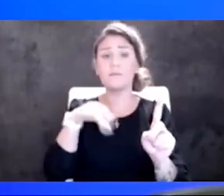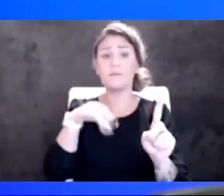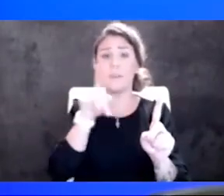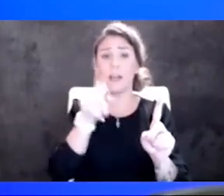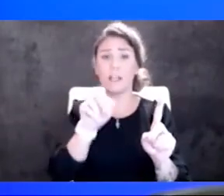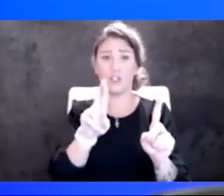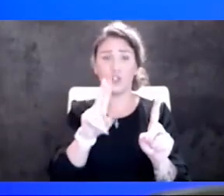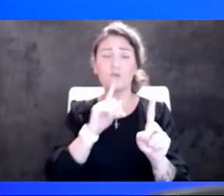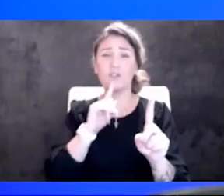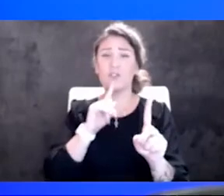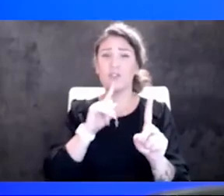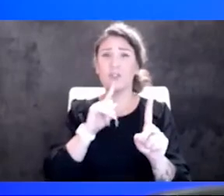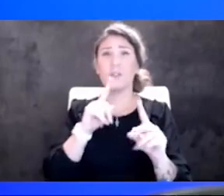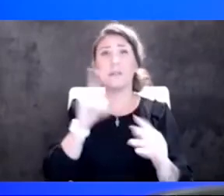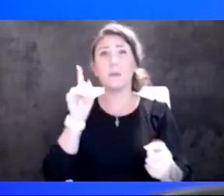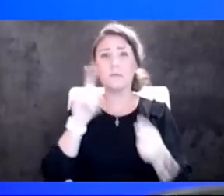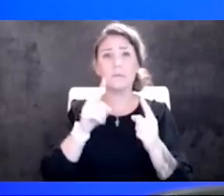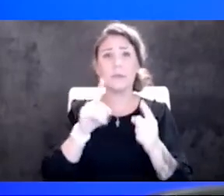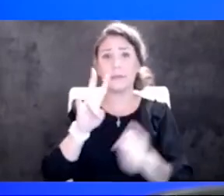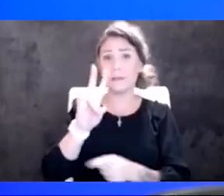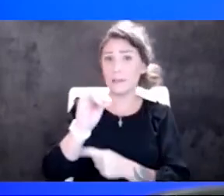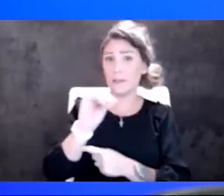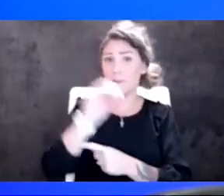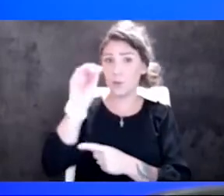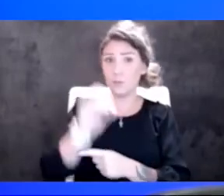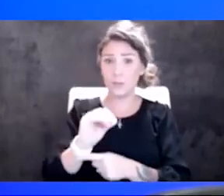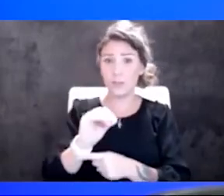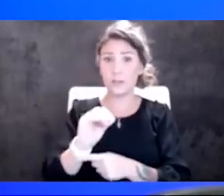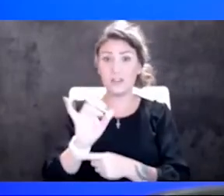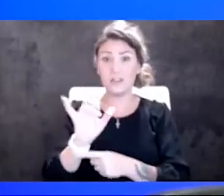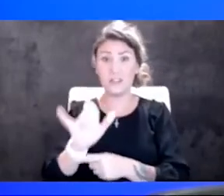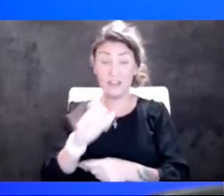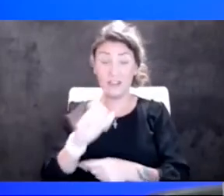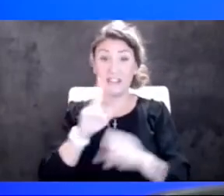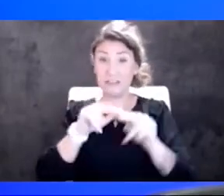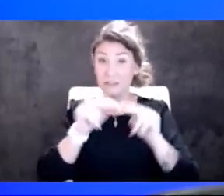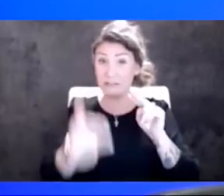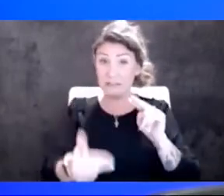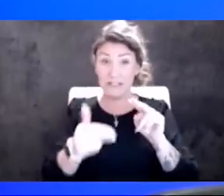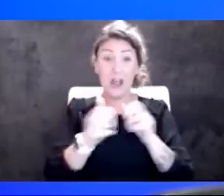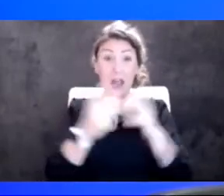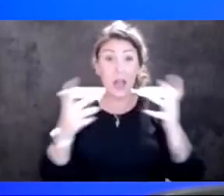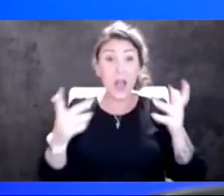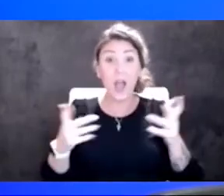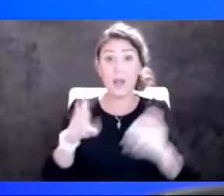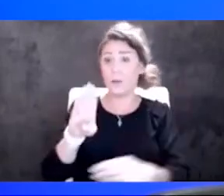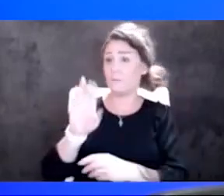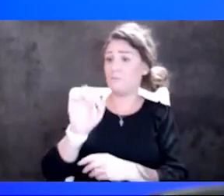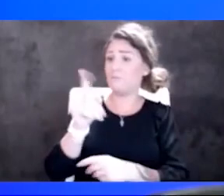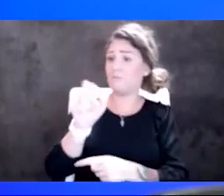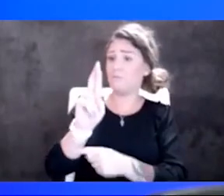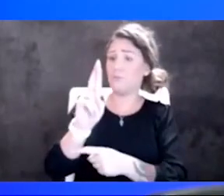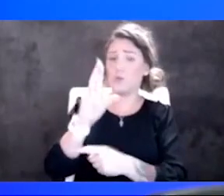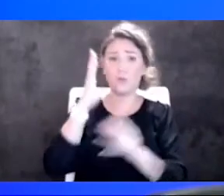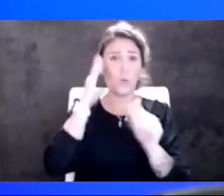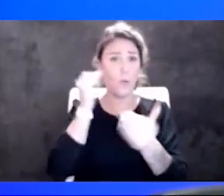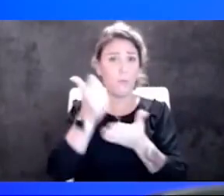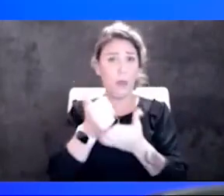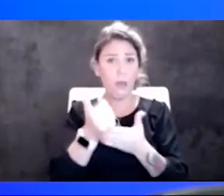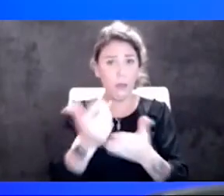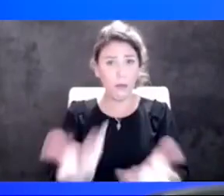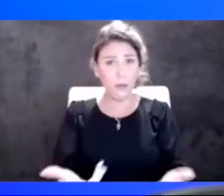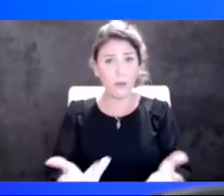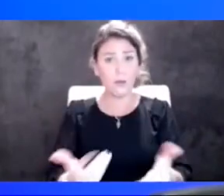hospitalization prevention. So that's, you know, that's down quite a bit from where it was. Booster, we hope, can help that. So this is just another